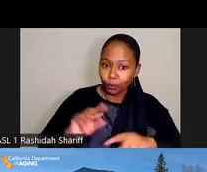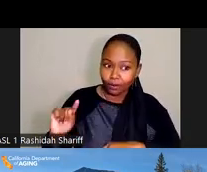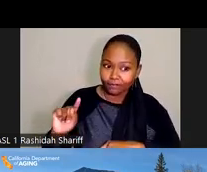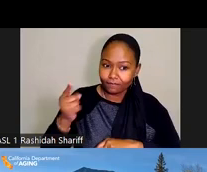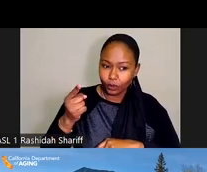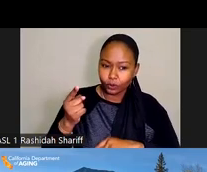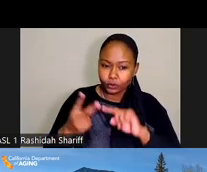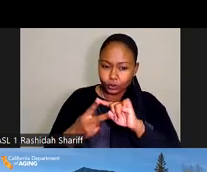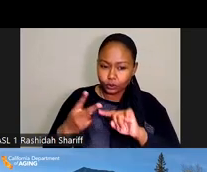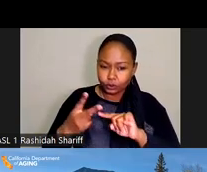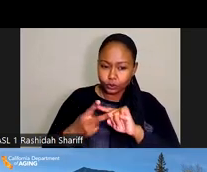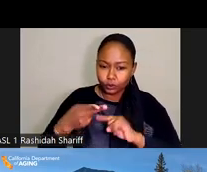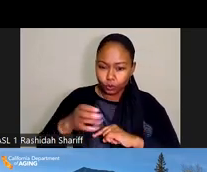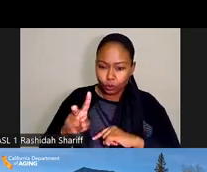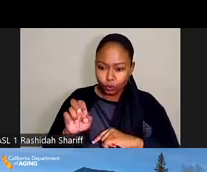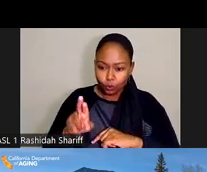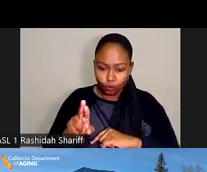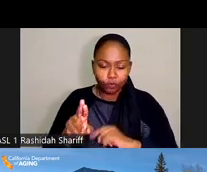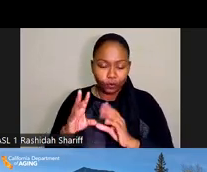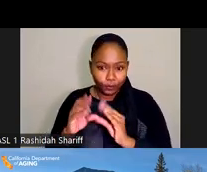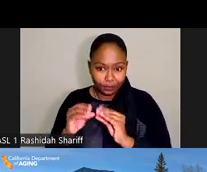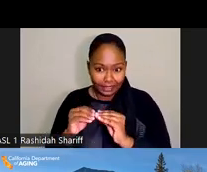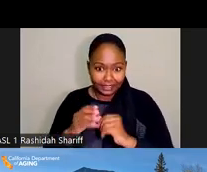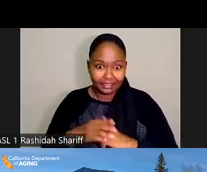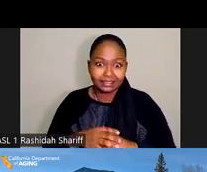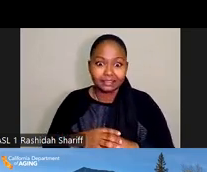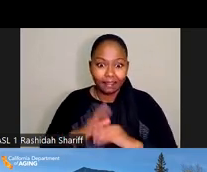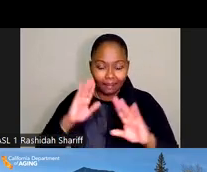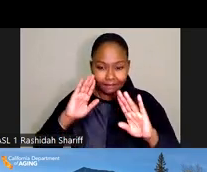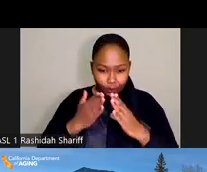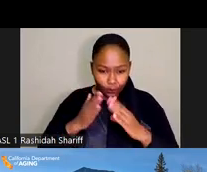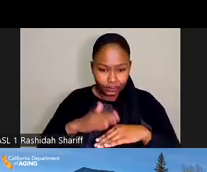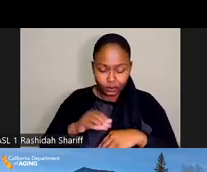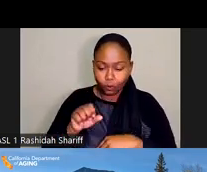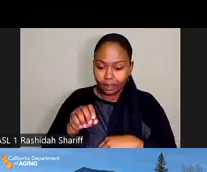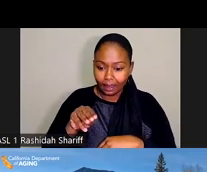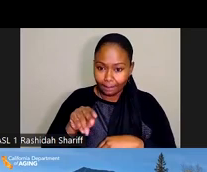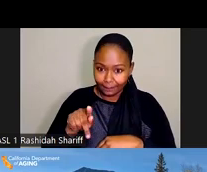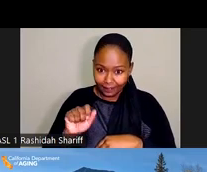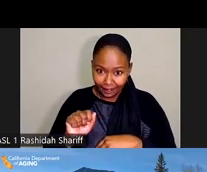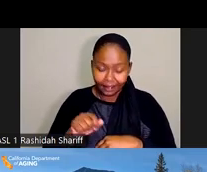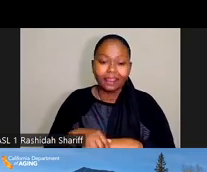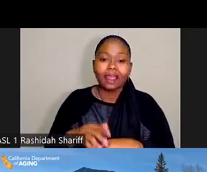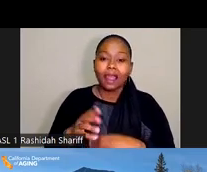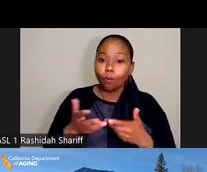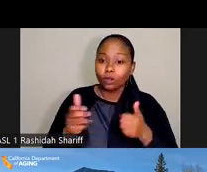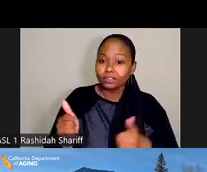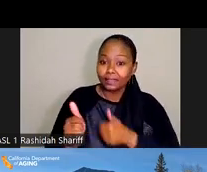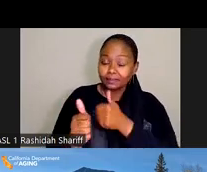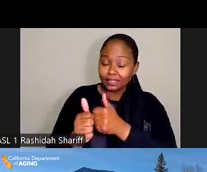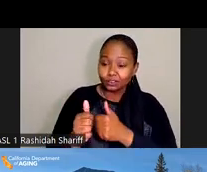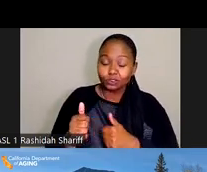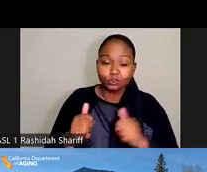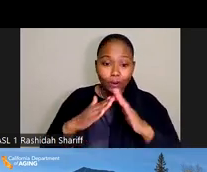two Little Hoover Commission hearings that focused on the MPA. I wanted to update you on some housing